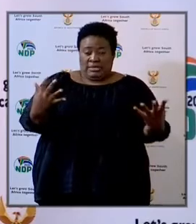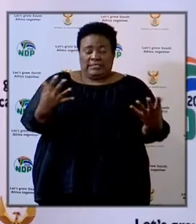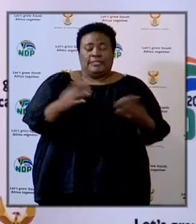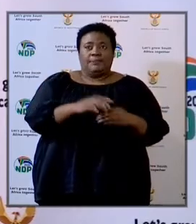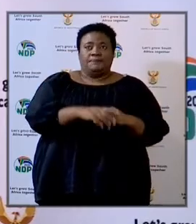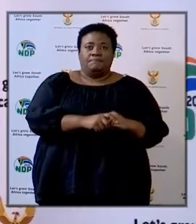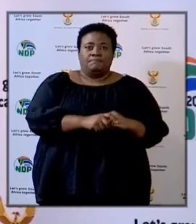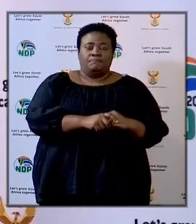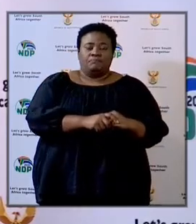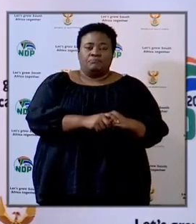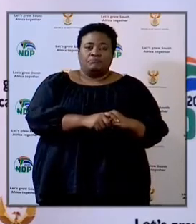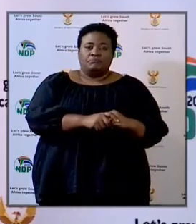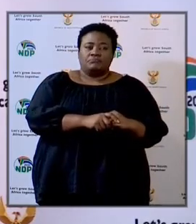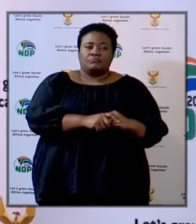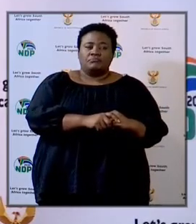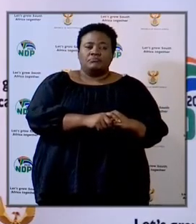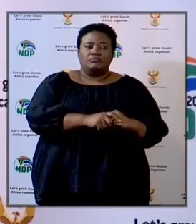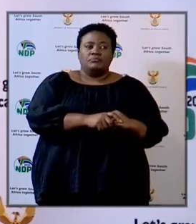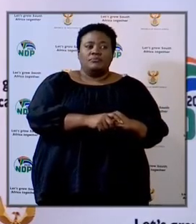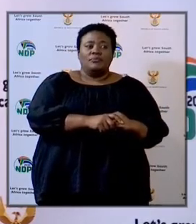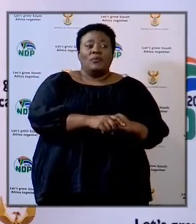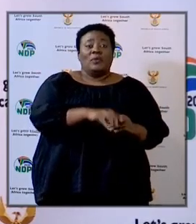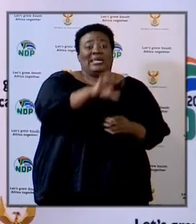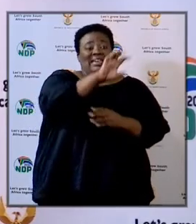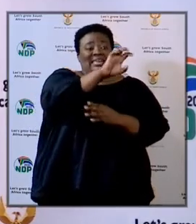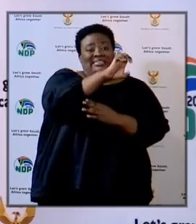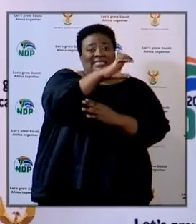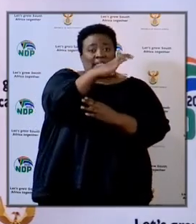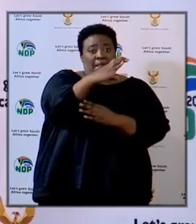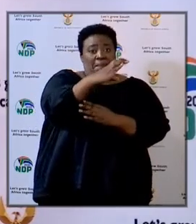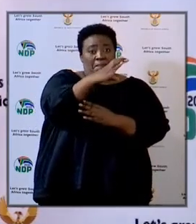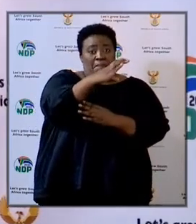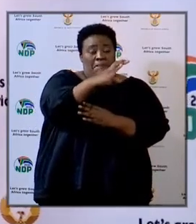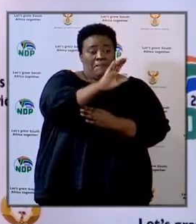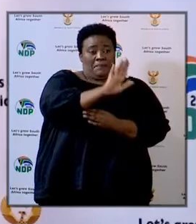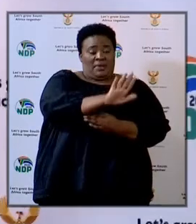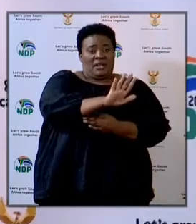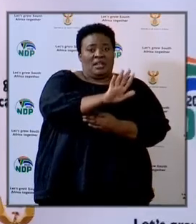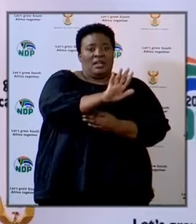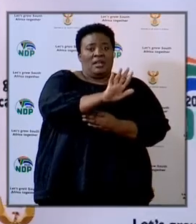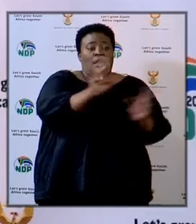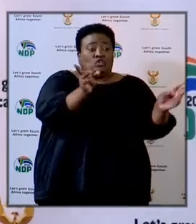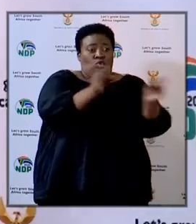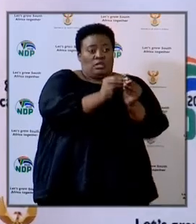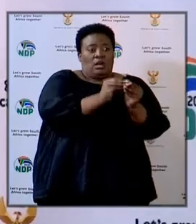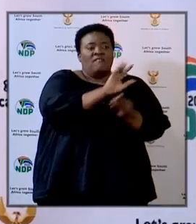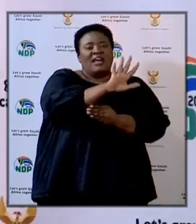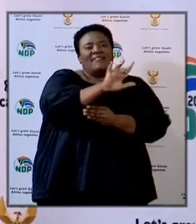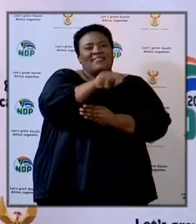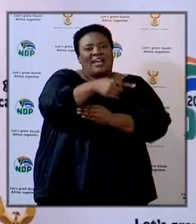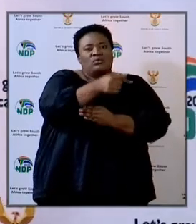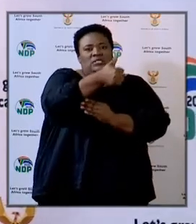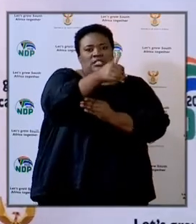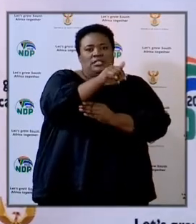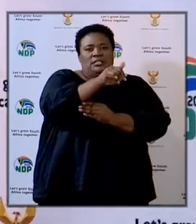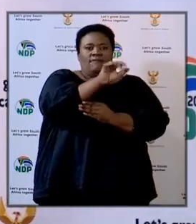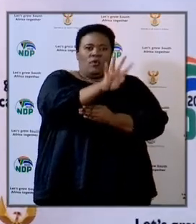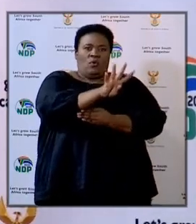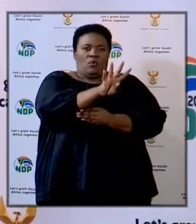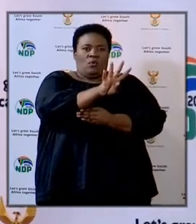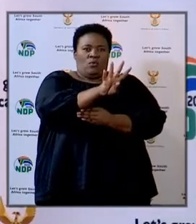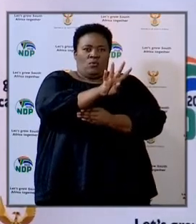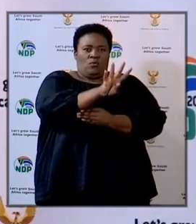following figures. In terms of the Eastern Cape, out of 5,064